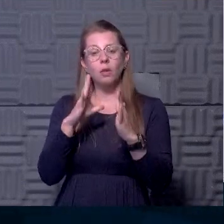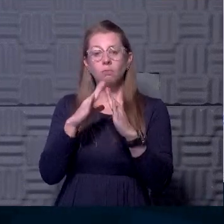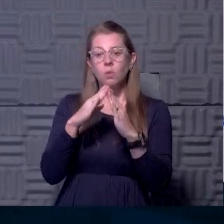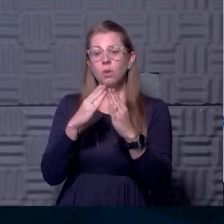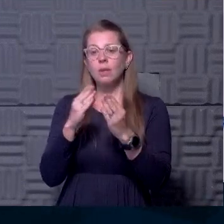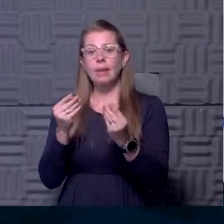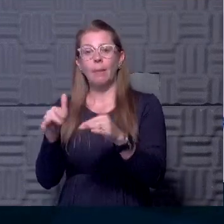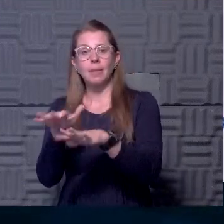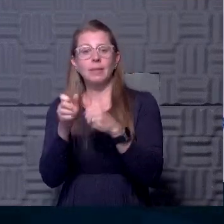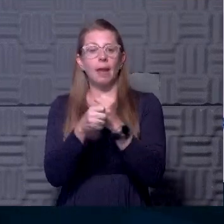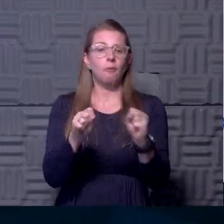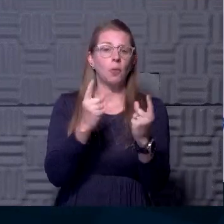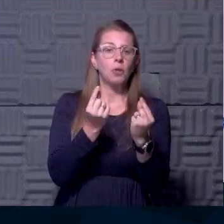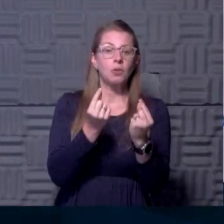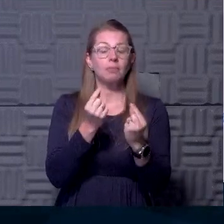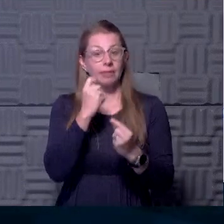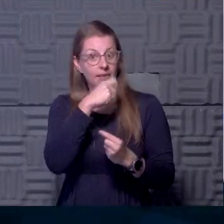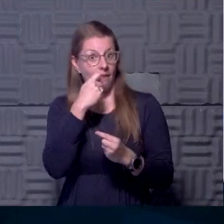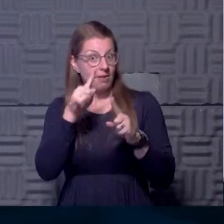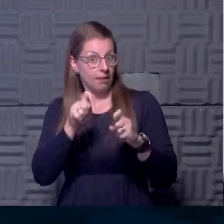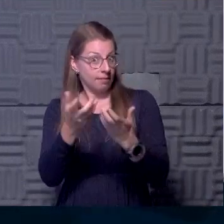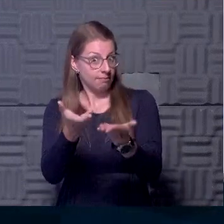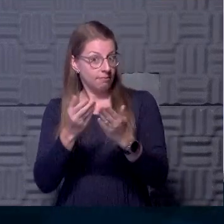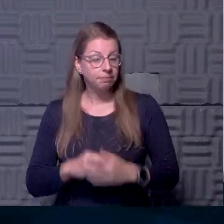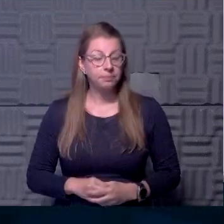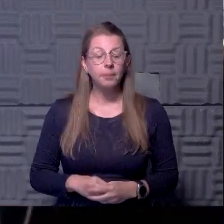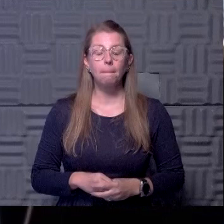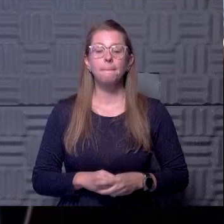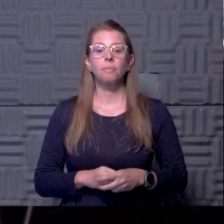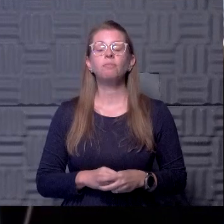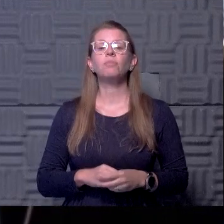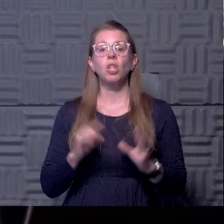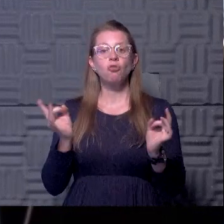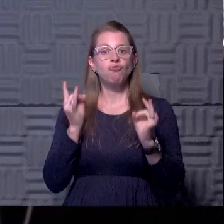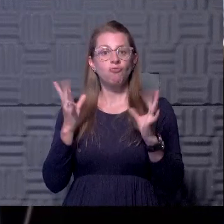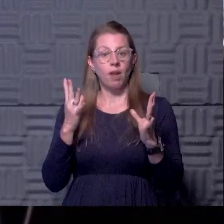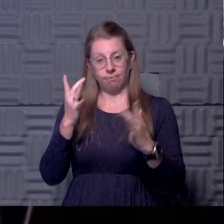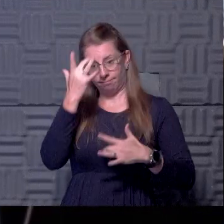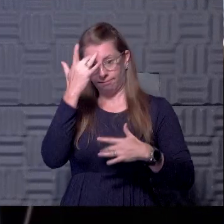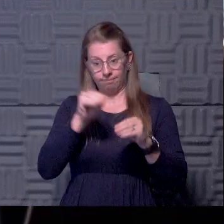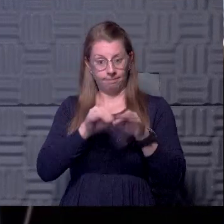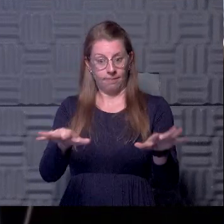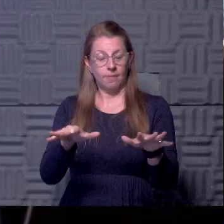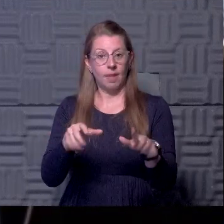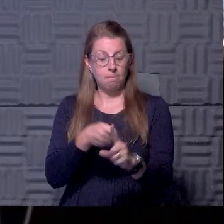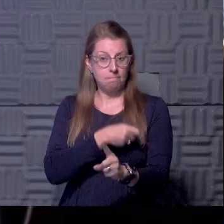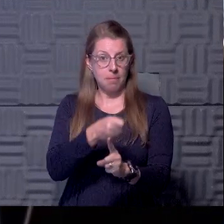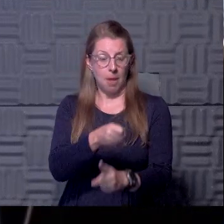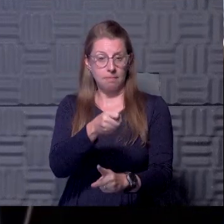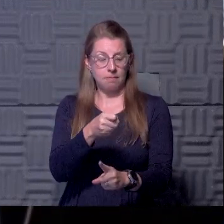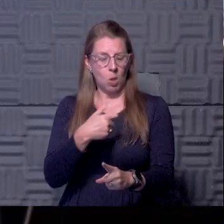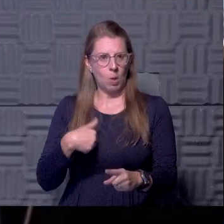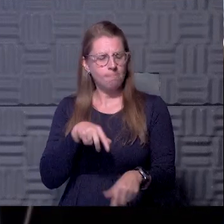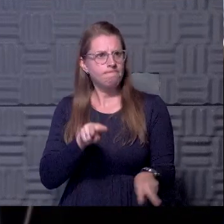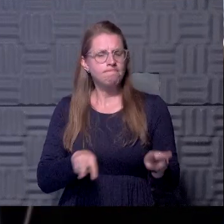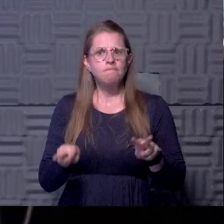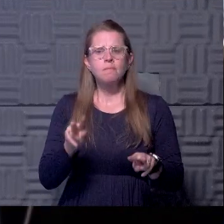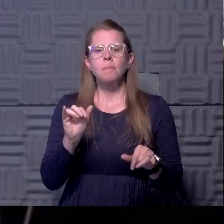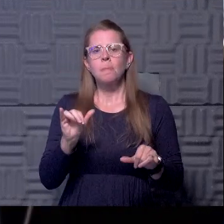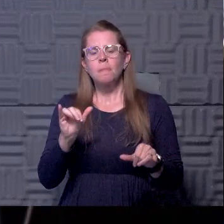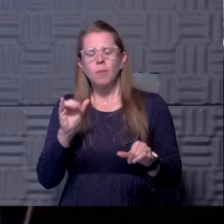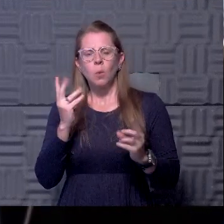safe. Let's talk saliva testing. All right, when the crisis hit, we looked around and said what can we do to help here